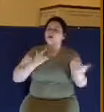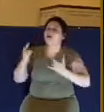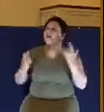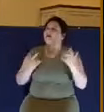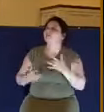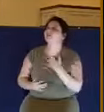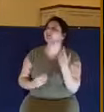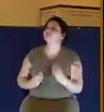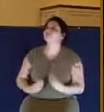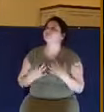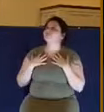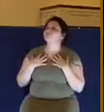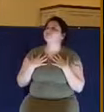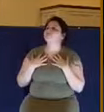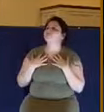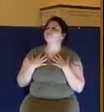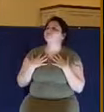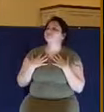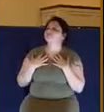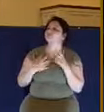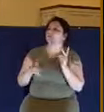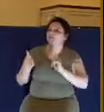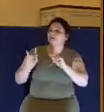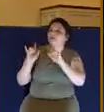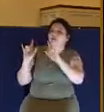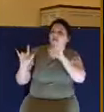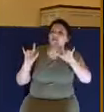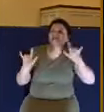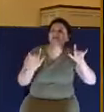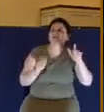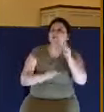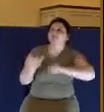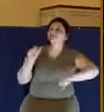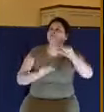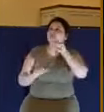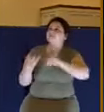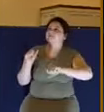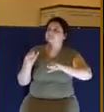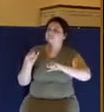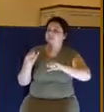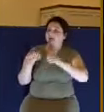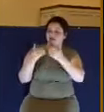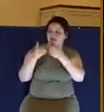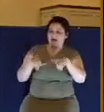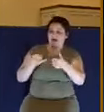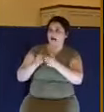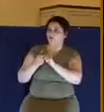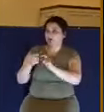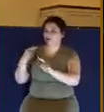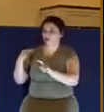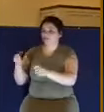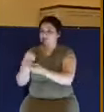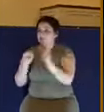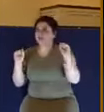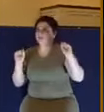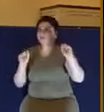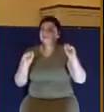another, where people are only divided by either being saved or lost,